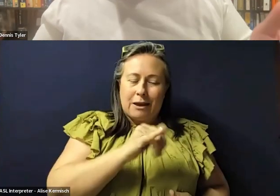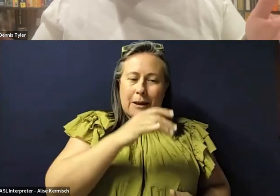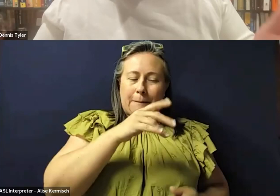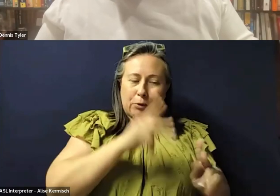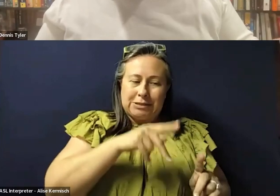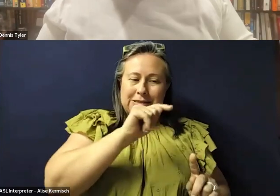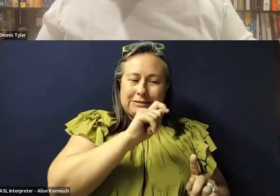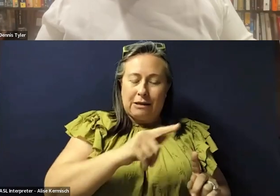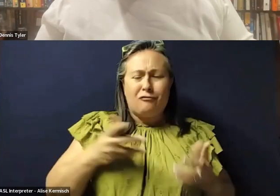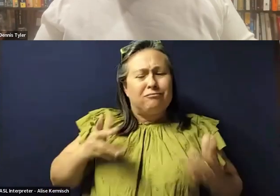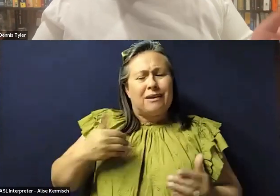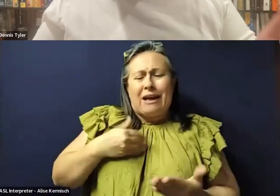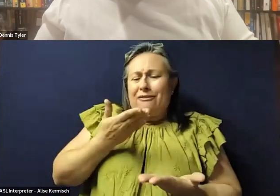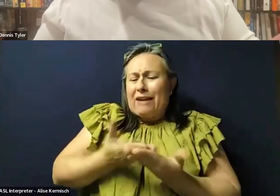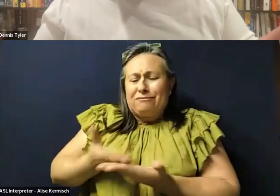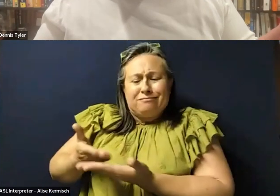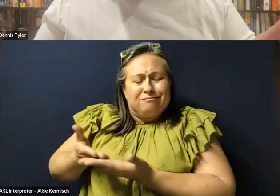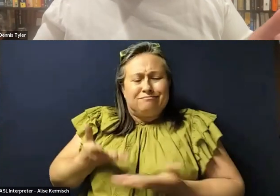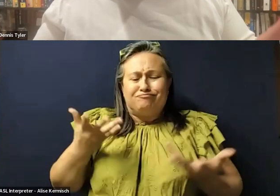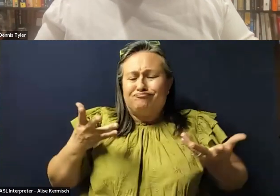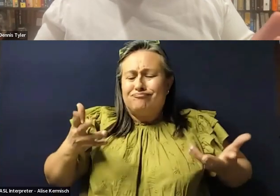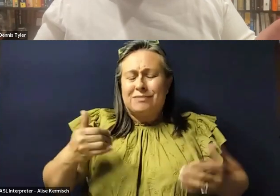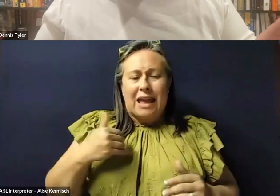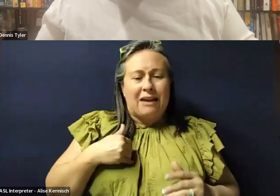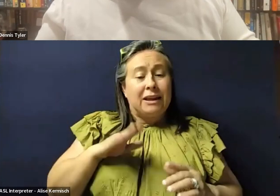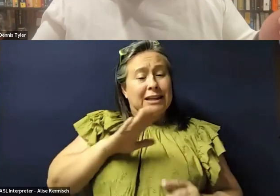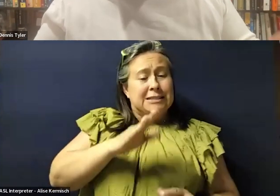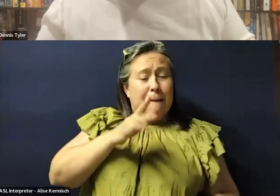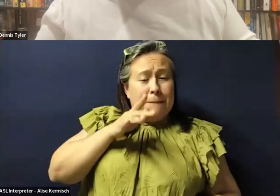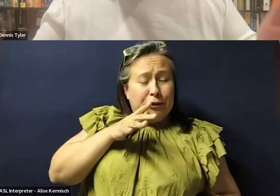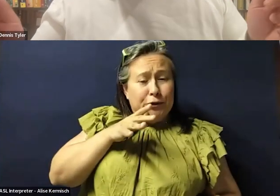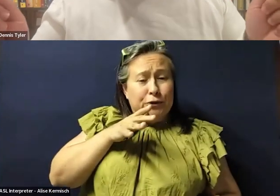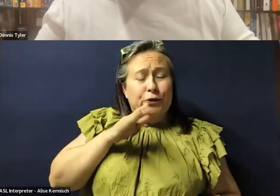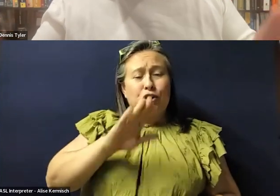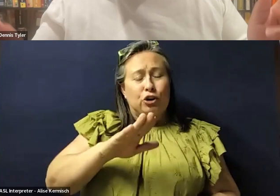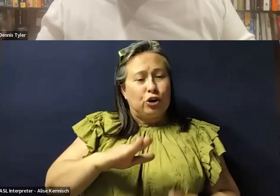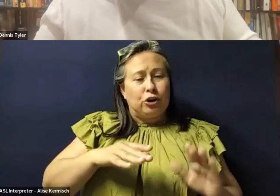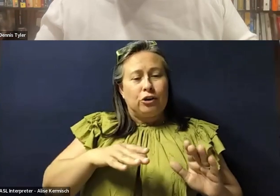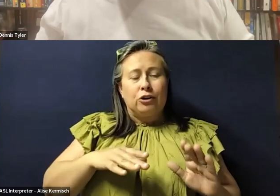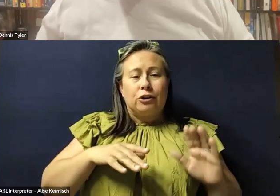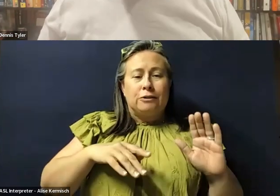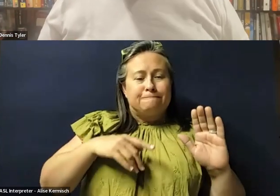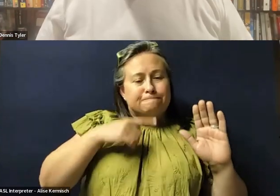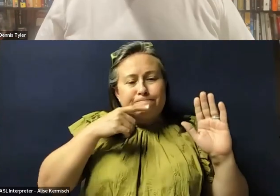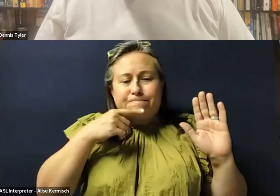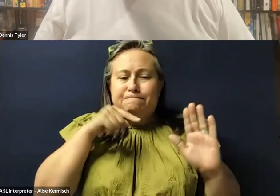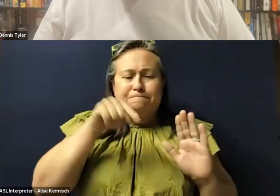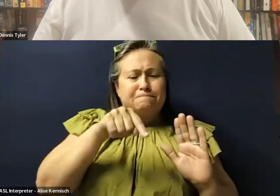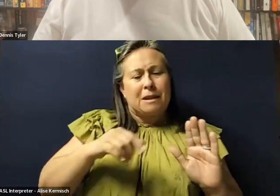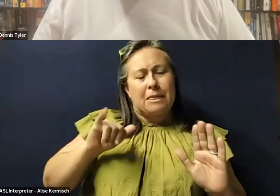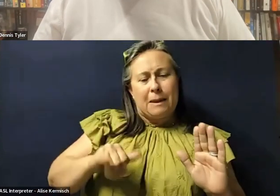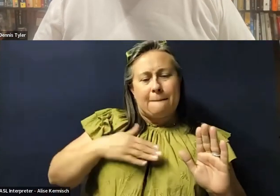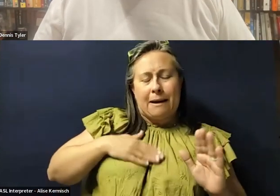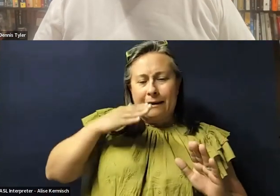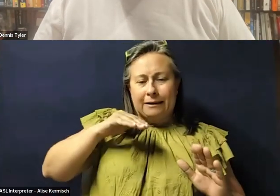evidence in front of us, particularly his mother made me to Mobley's testimony that that was her son's body. And